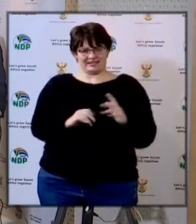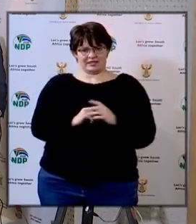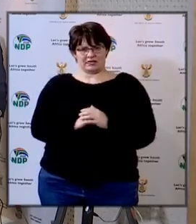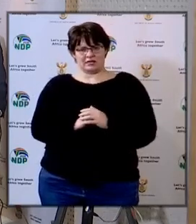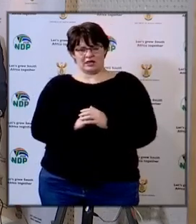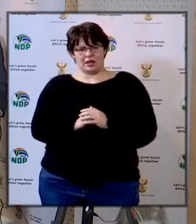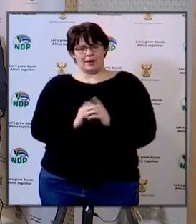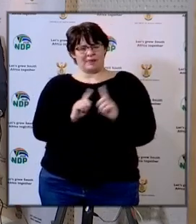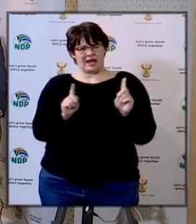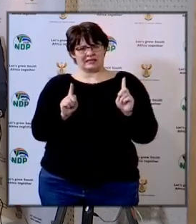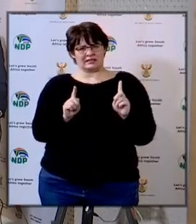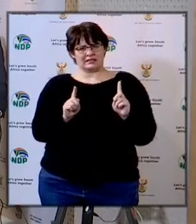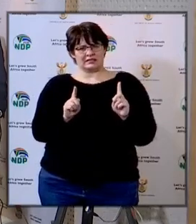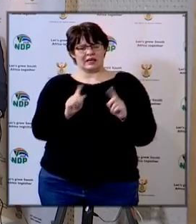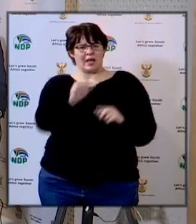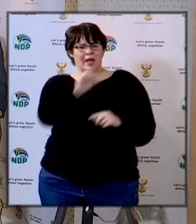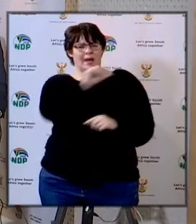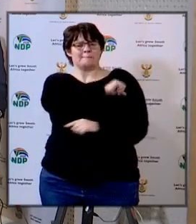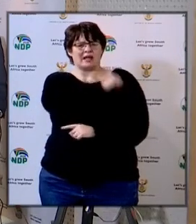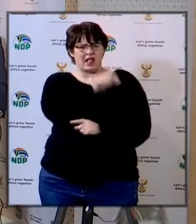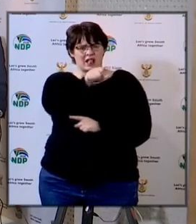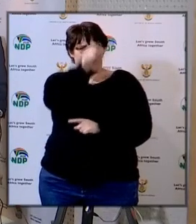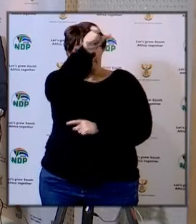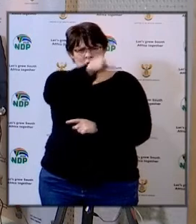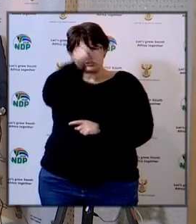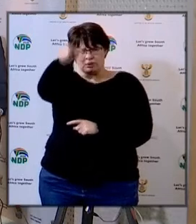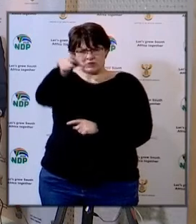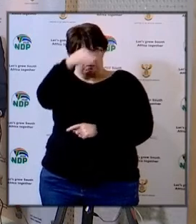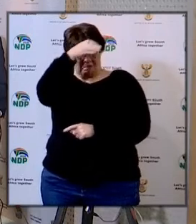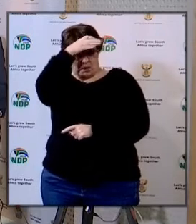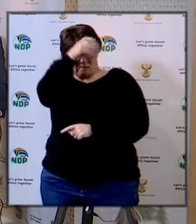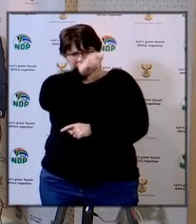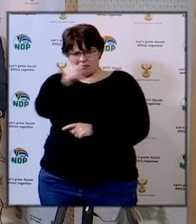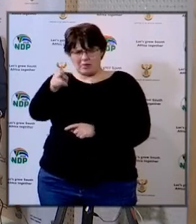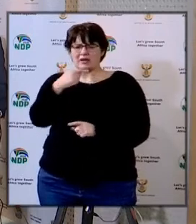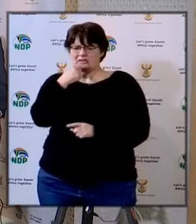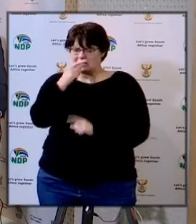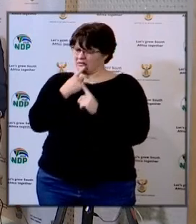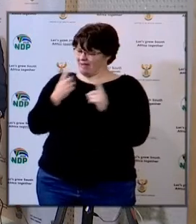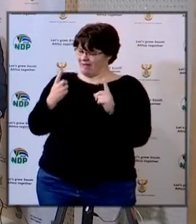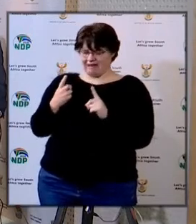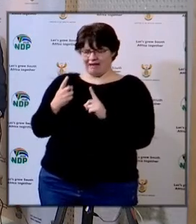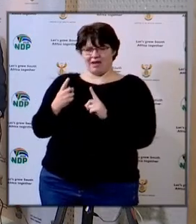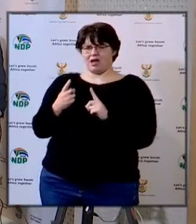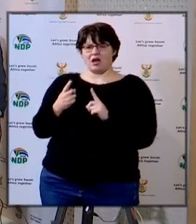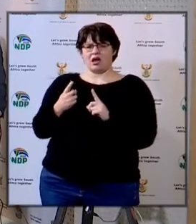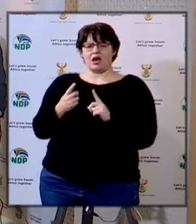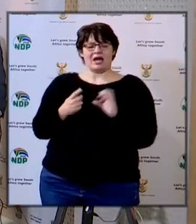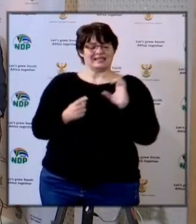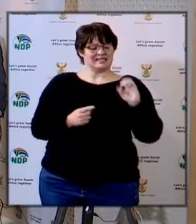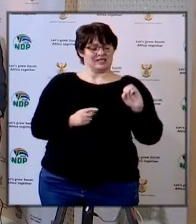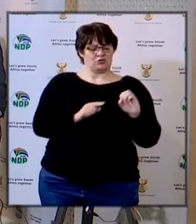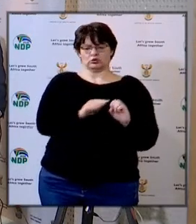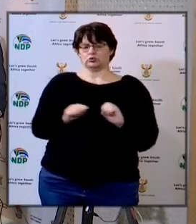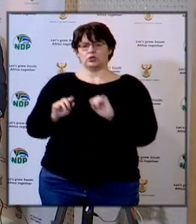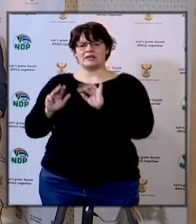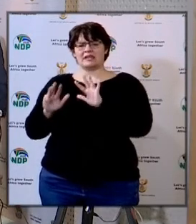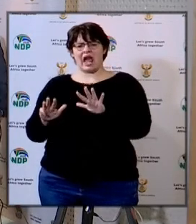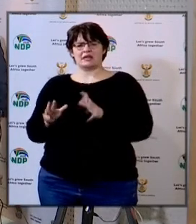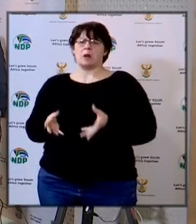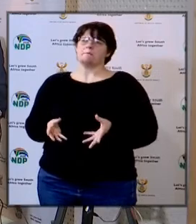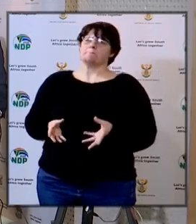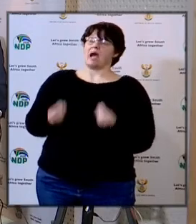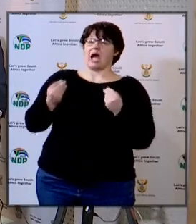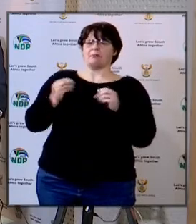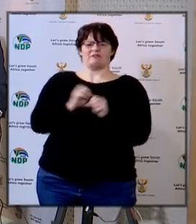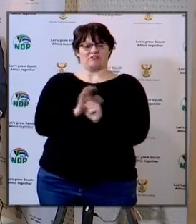some of the medical experts and other experts have also been saying in the media that children from 0 to 9 do not